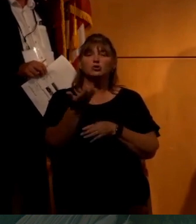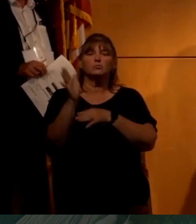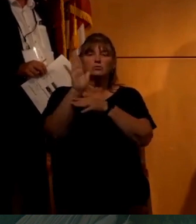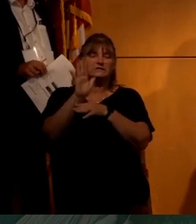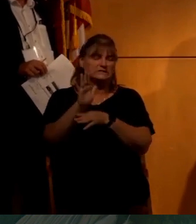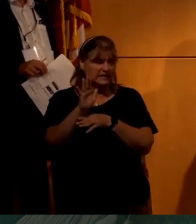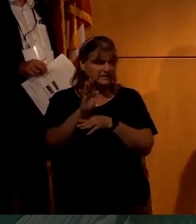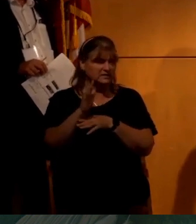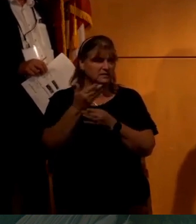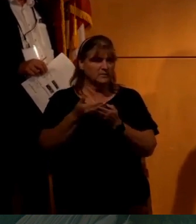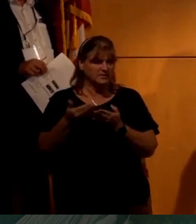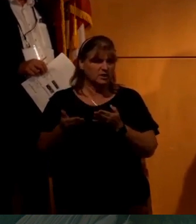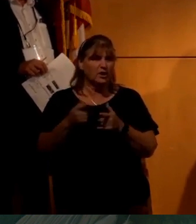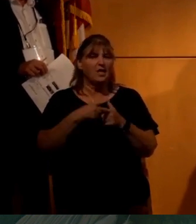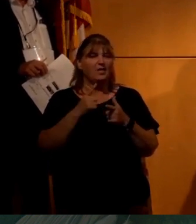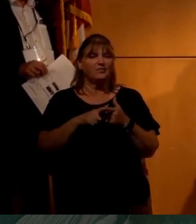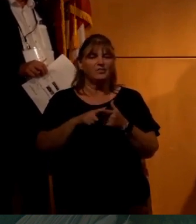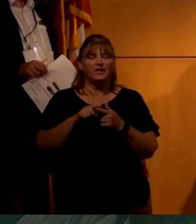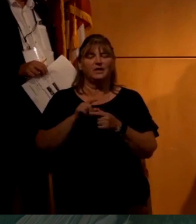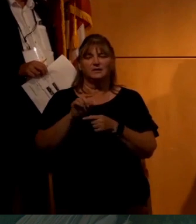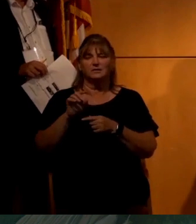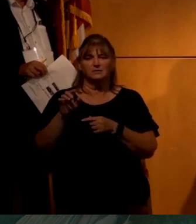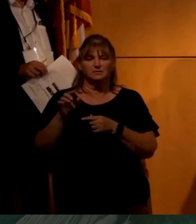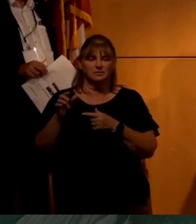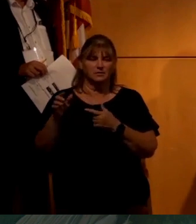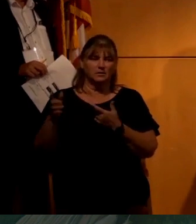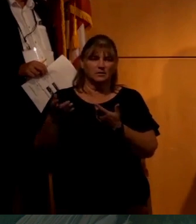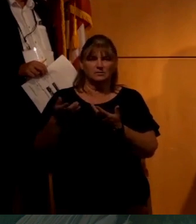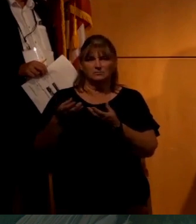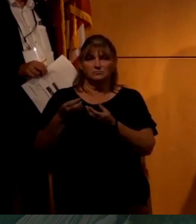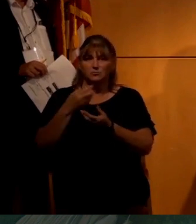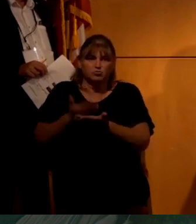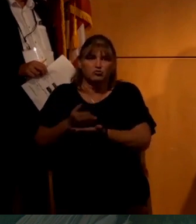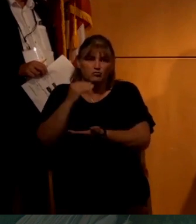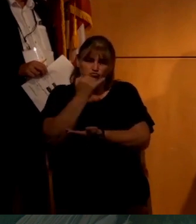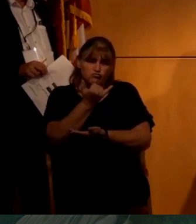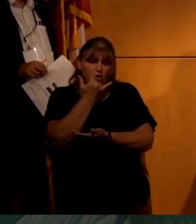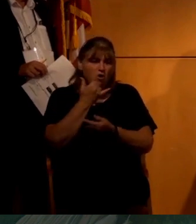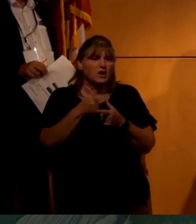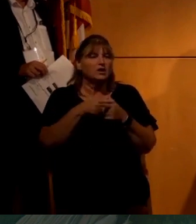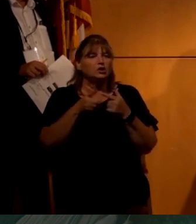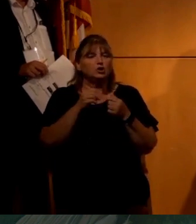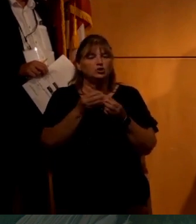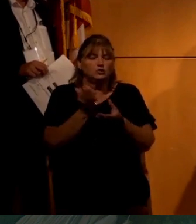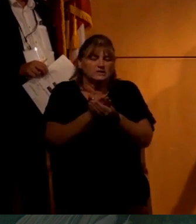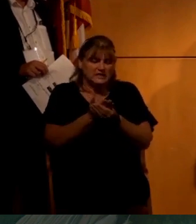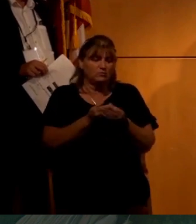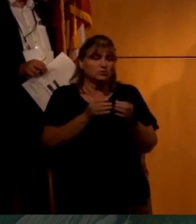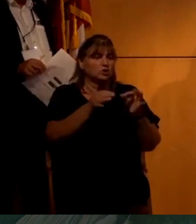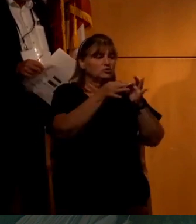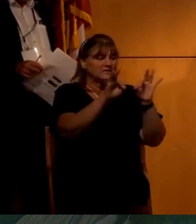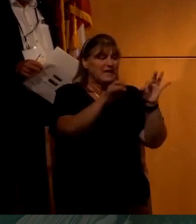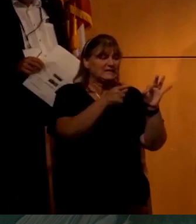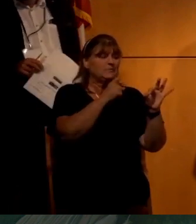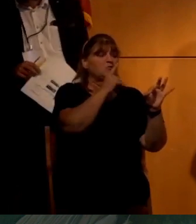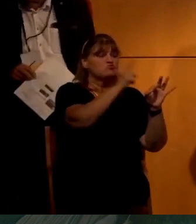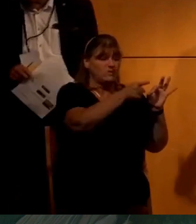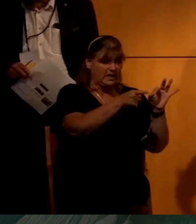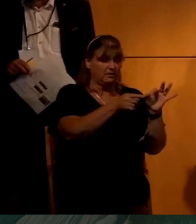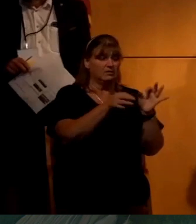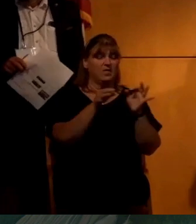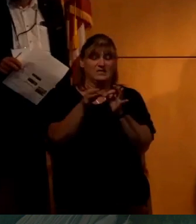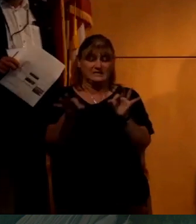the material and then debunk it, which is, you know, what I just did. Um, you do the sandwich first. You, you actually state something that's real,